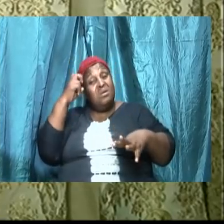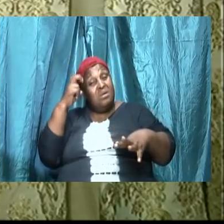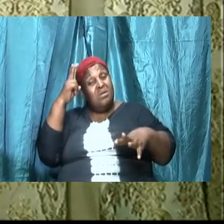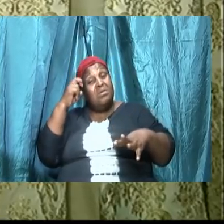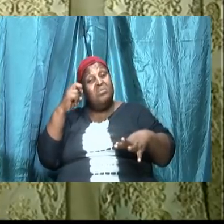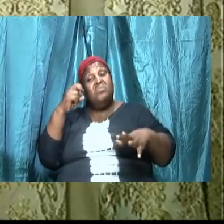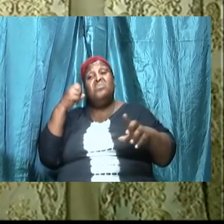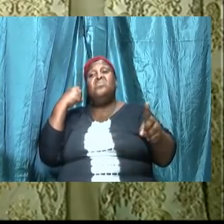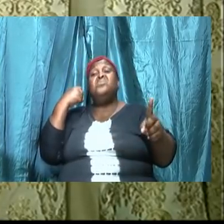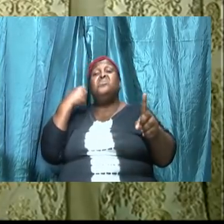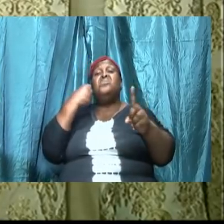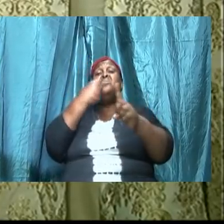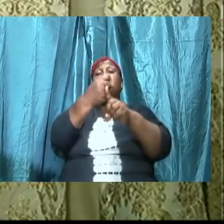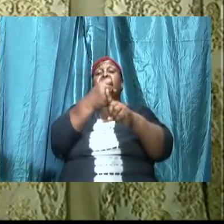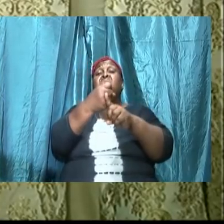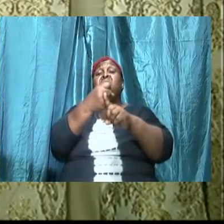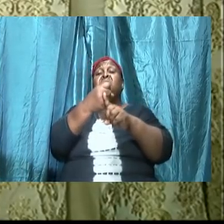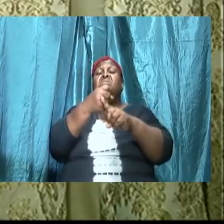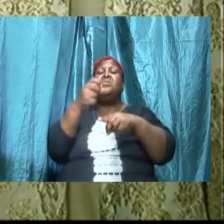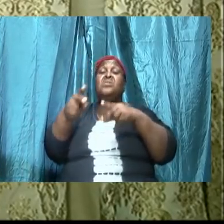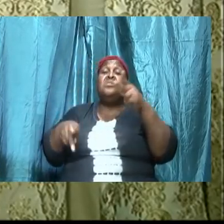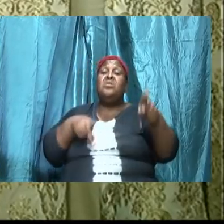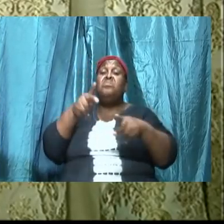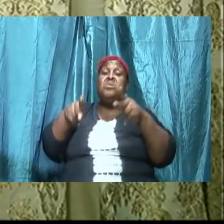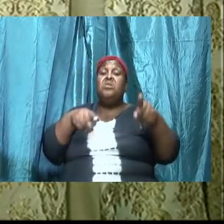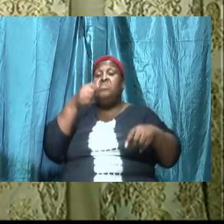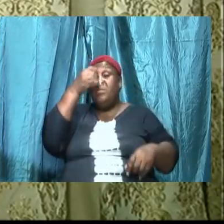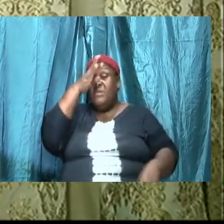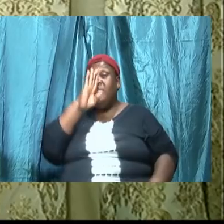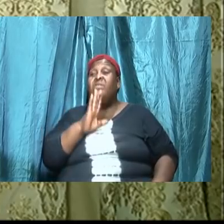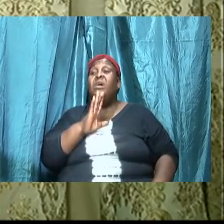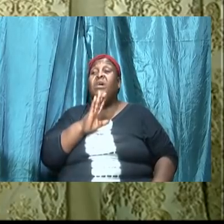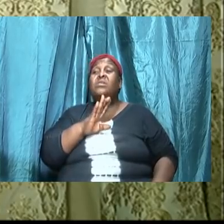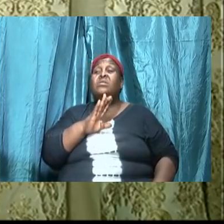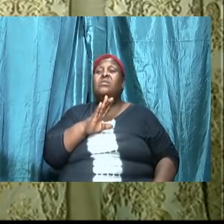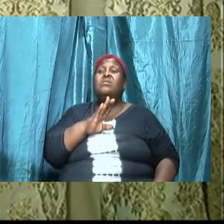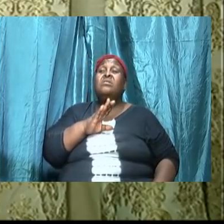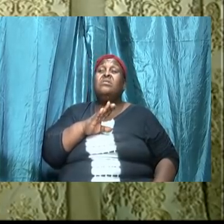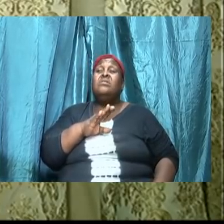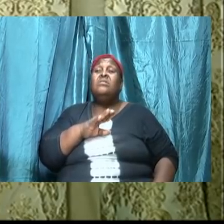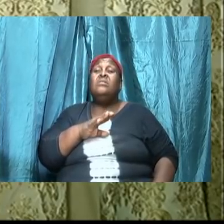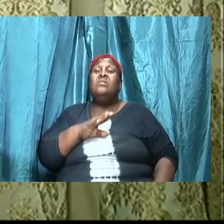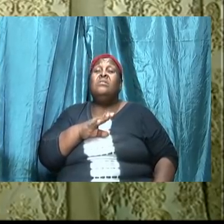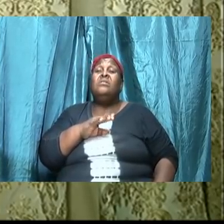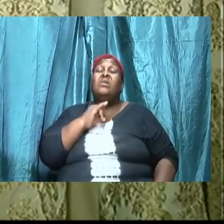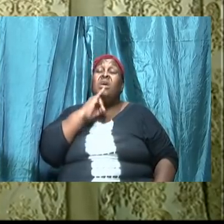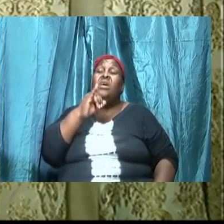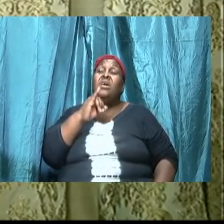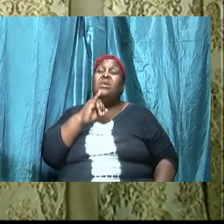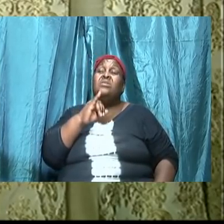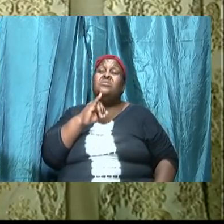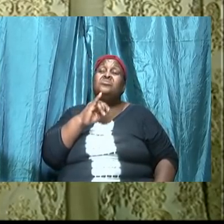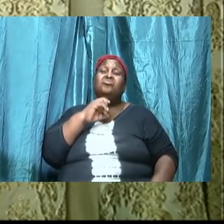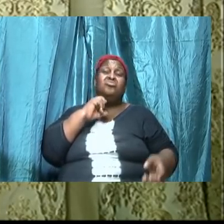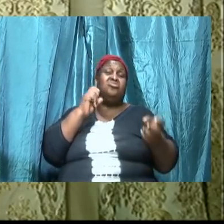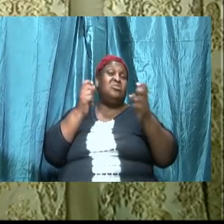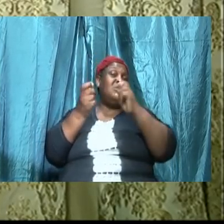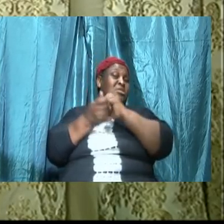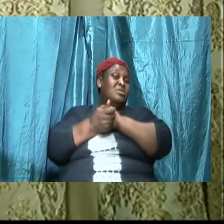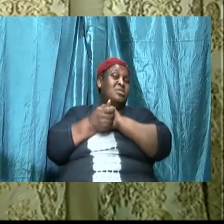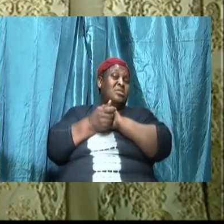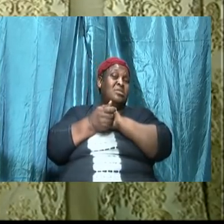attack the people of God is to divert our attention